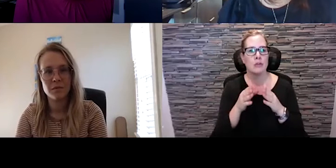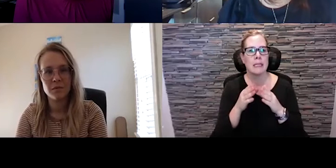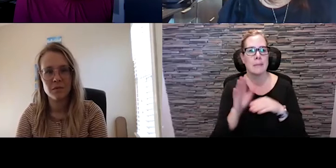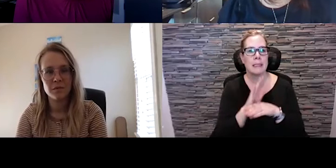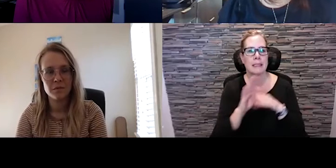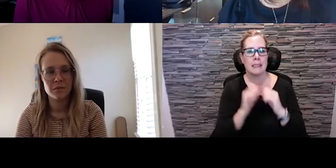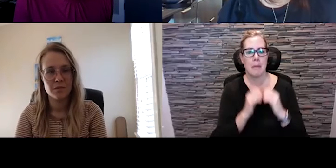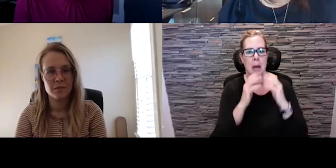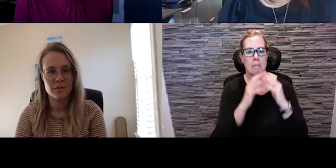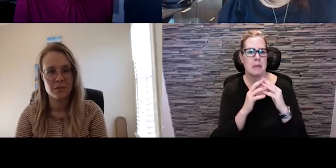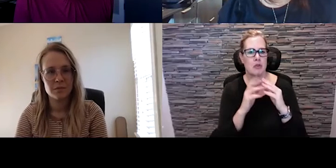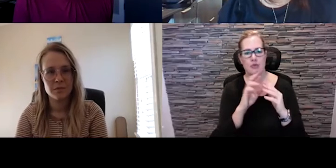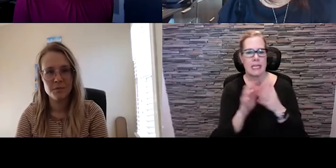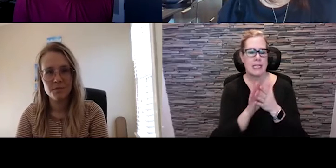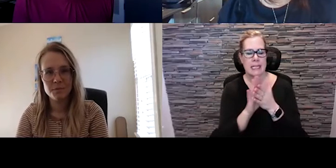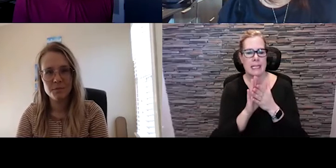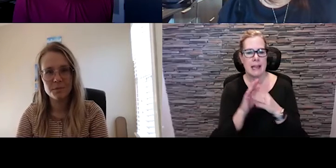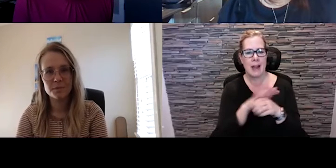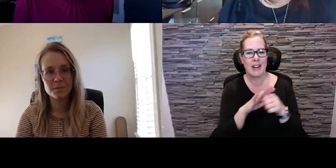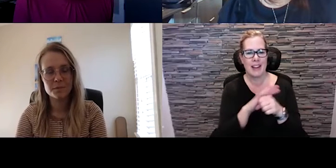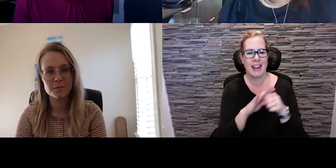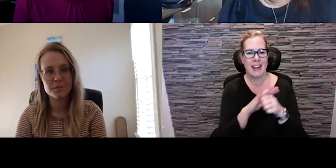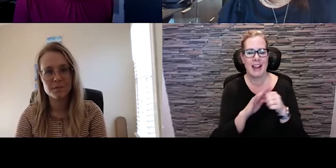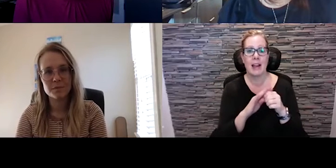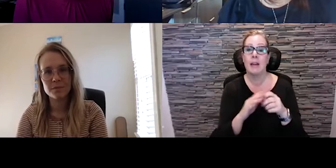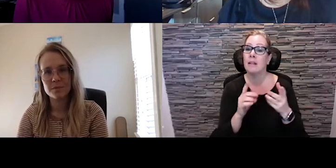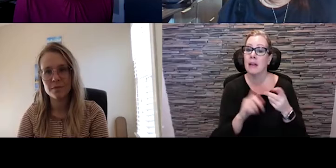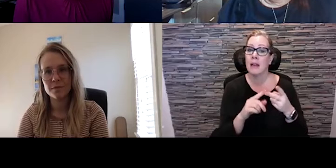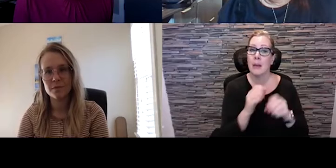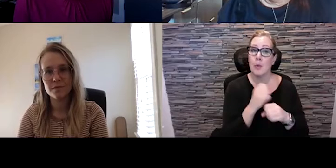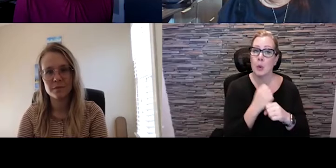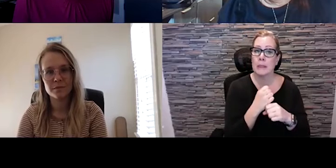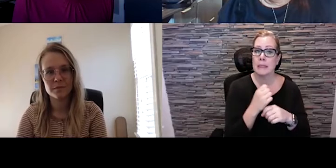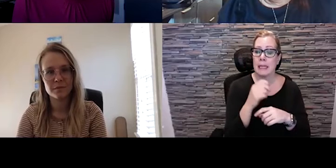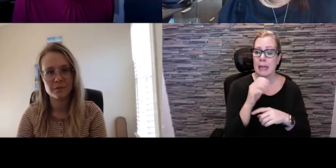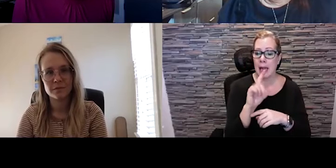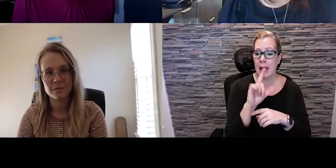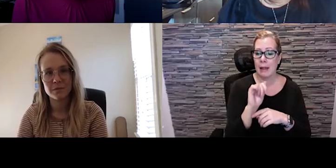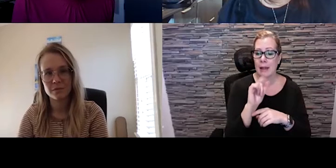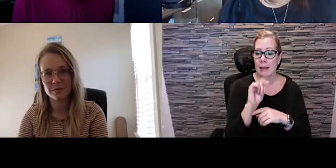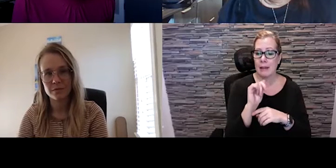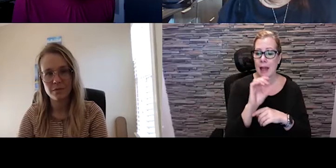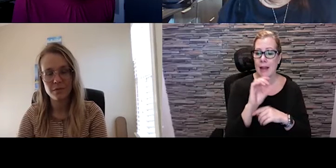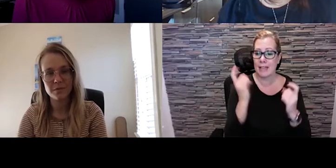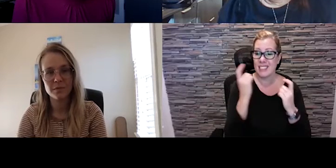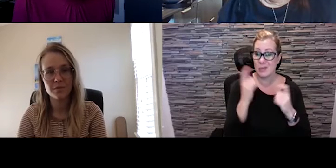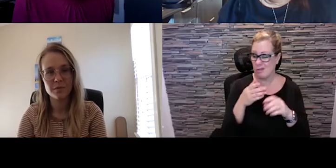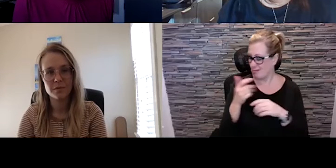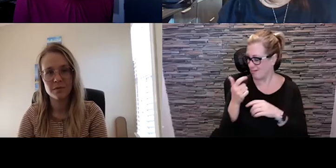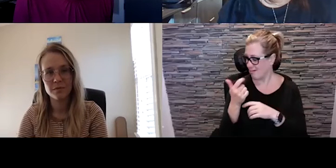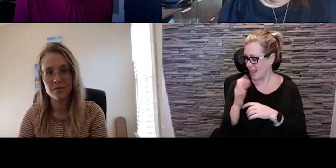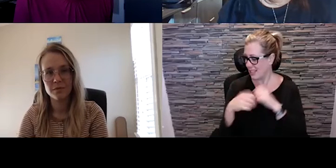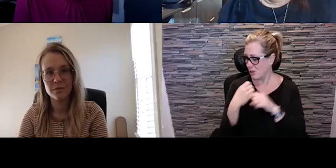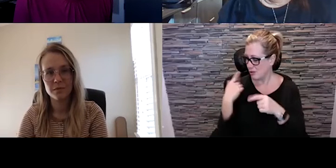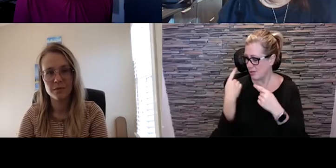Zone as their executive director, producing Lilac Festival, which over 19 years grew in its attendance by over 100